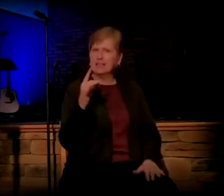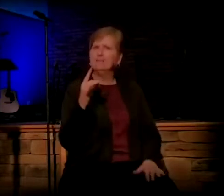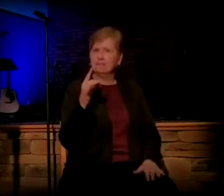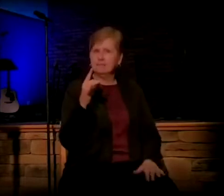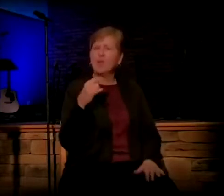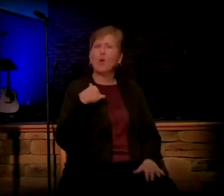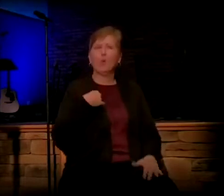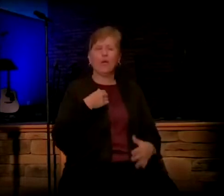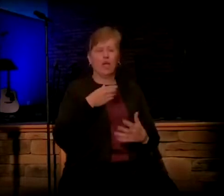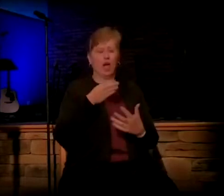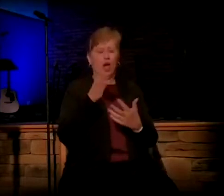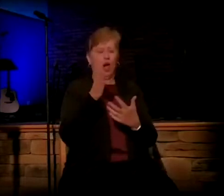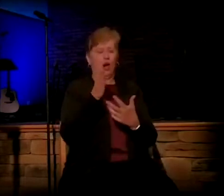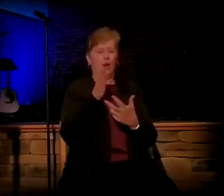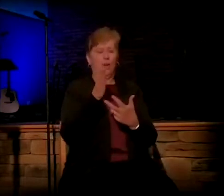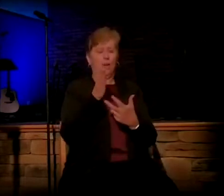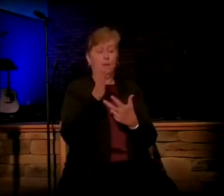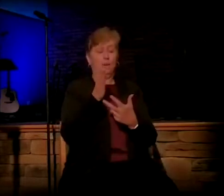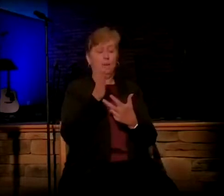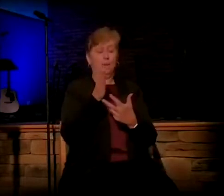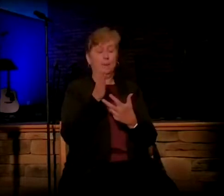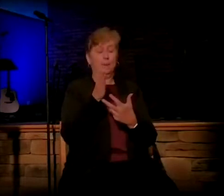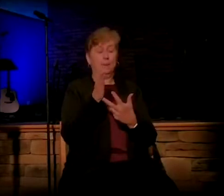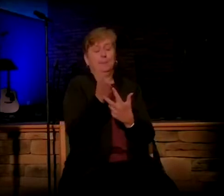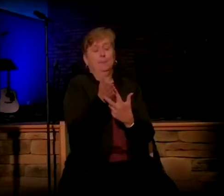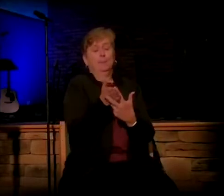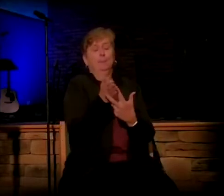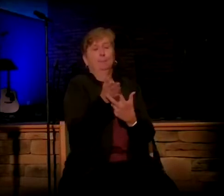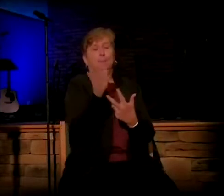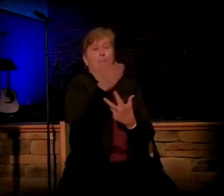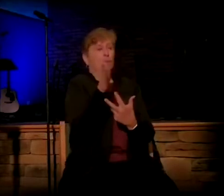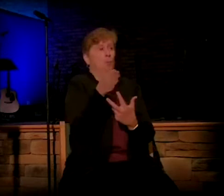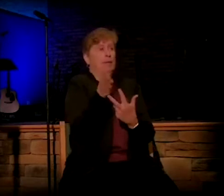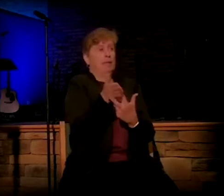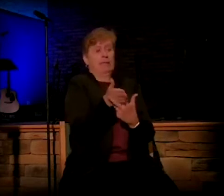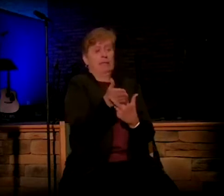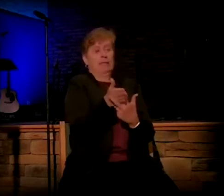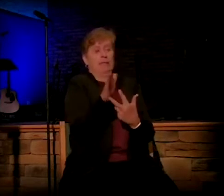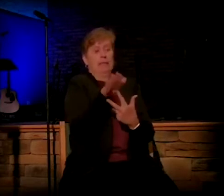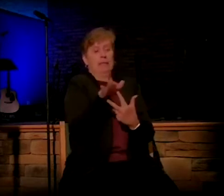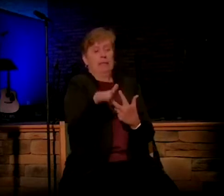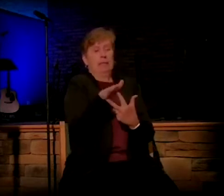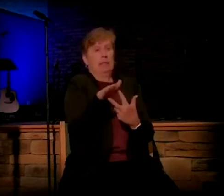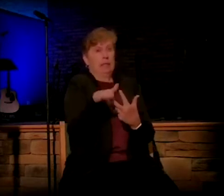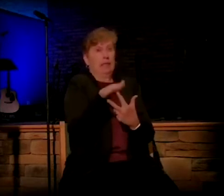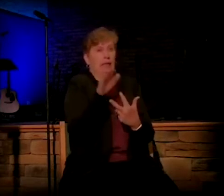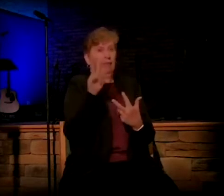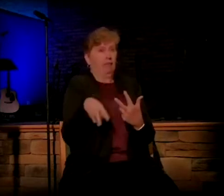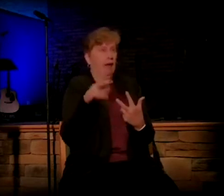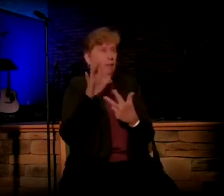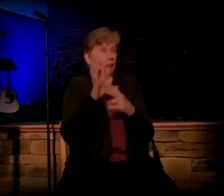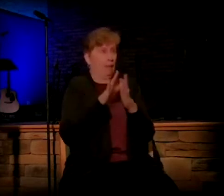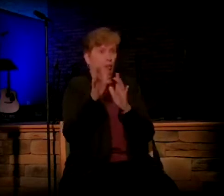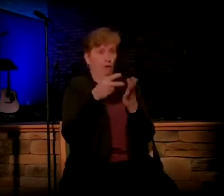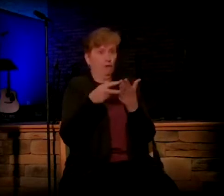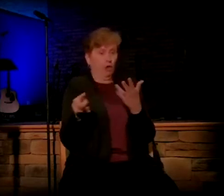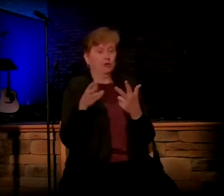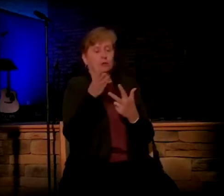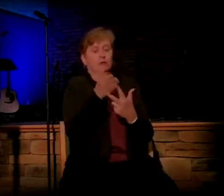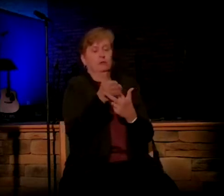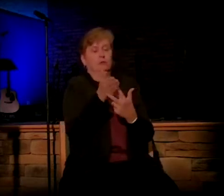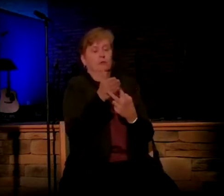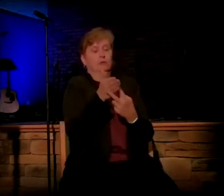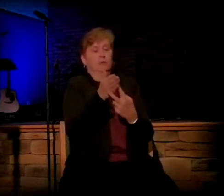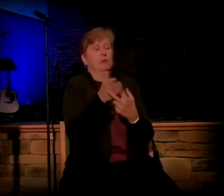in between steps 2 and 3. Joseph and Mary are pledged to be married